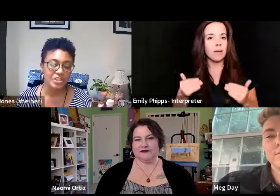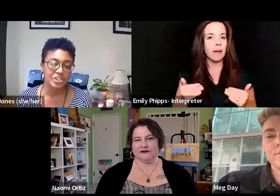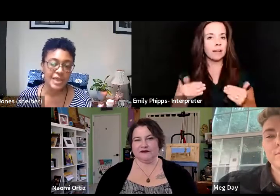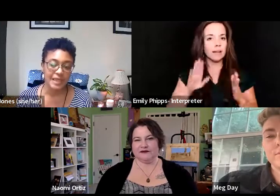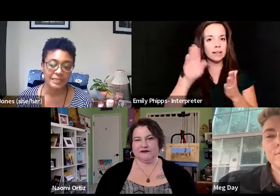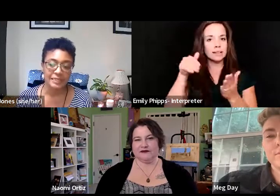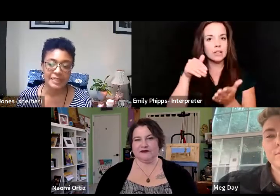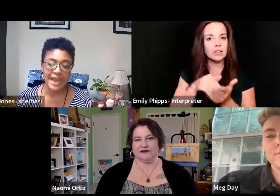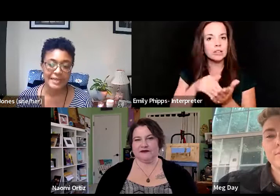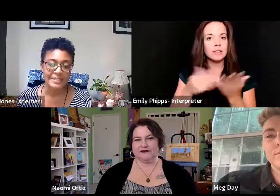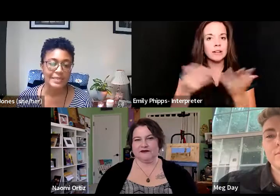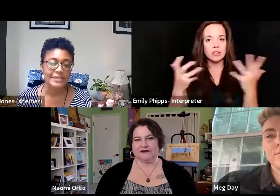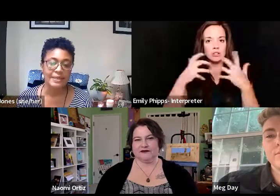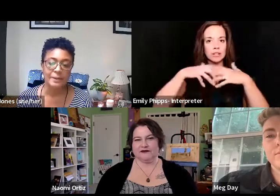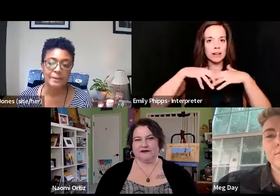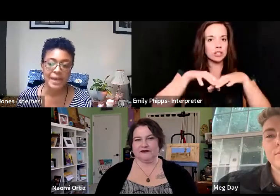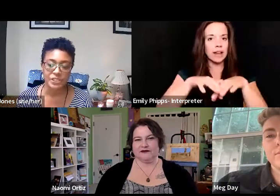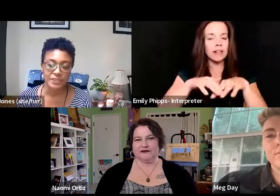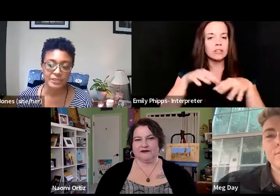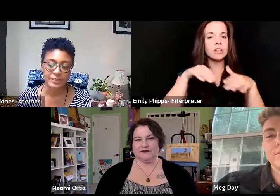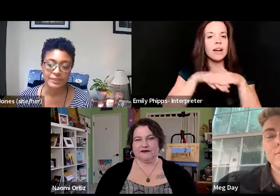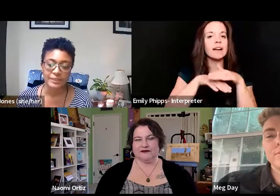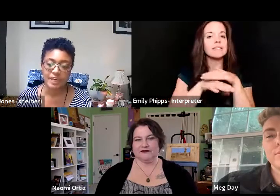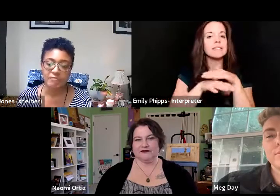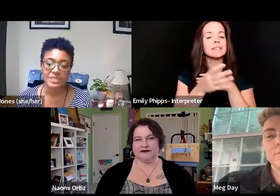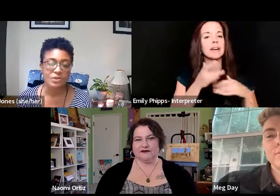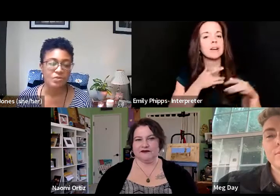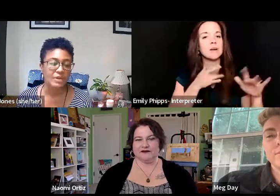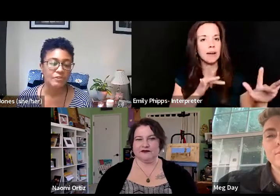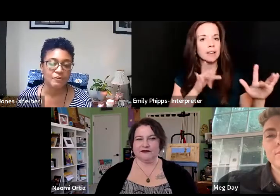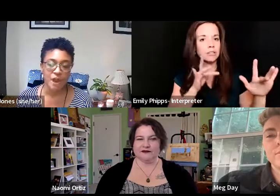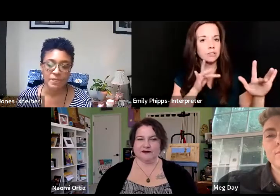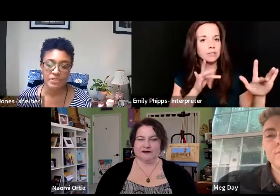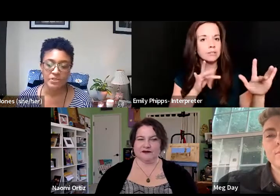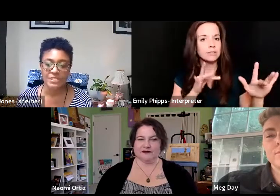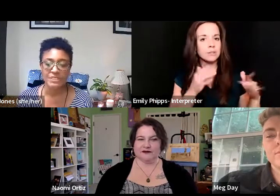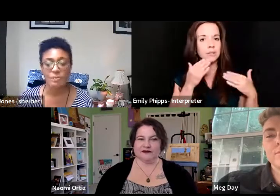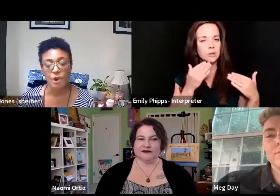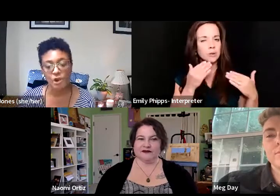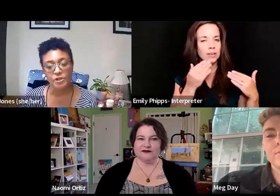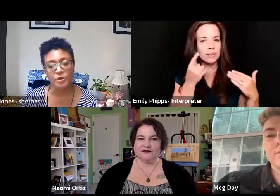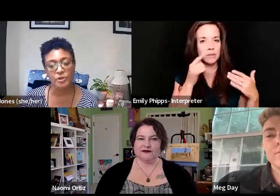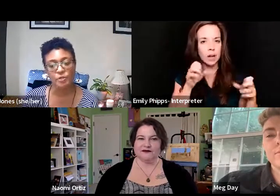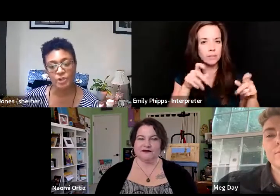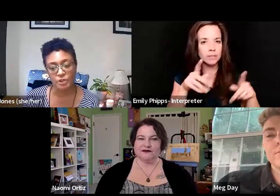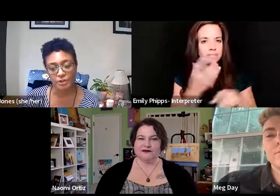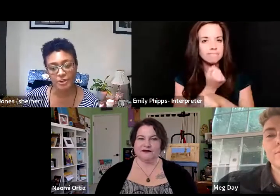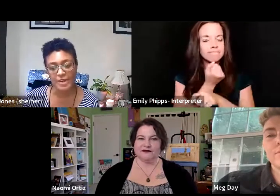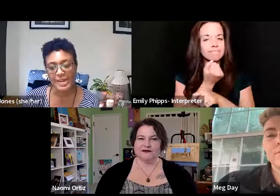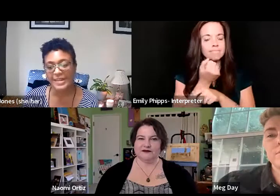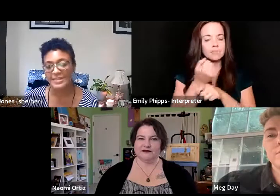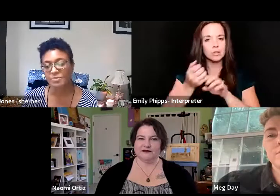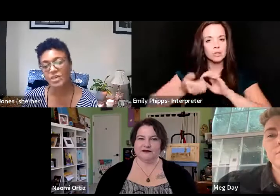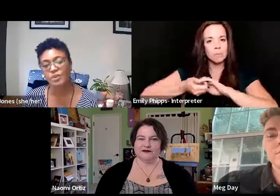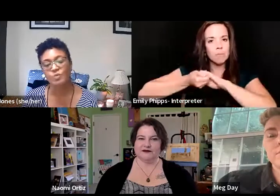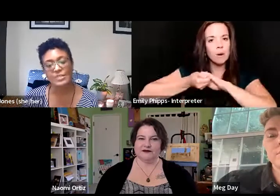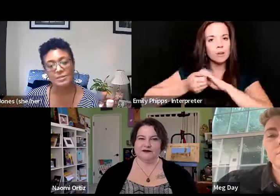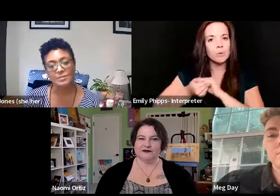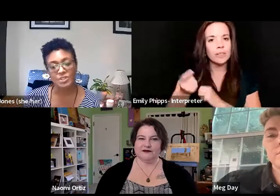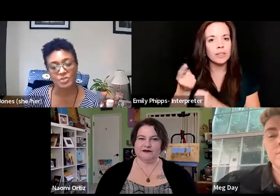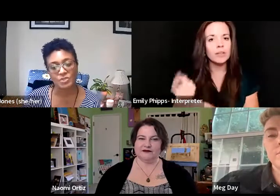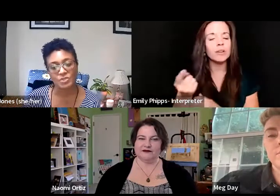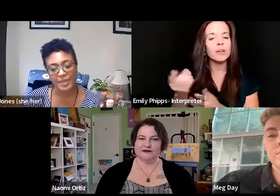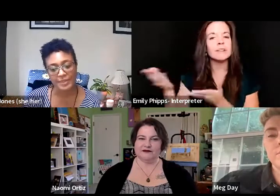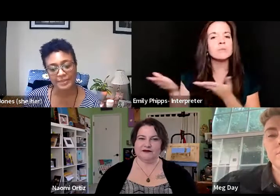intersectionality, access and compassion. I've been so grateful for opportunities to partner with her and to bring her